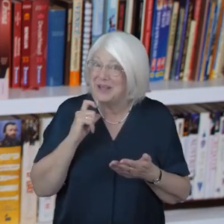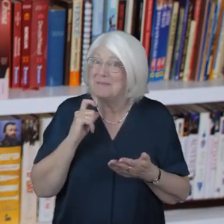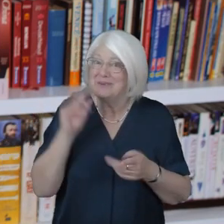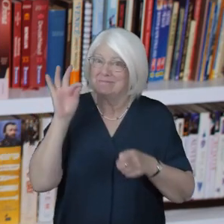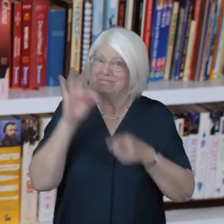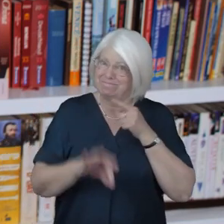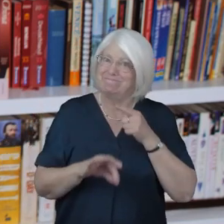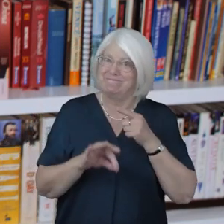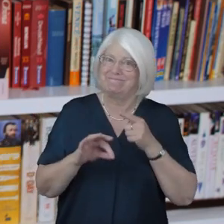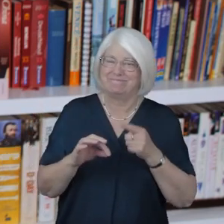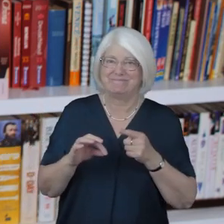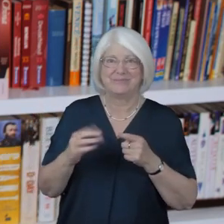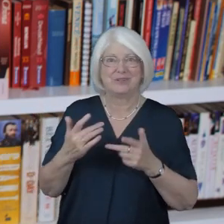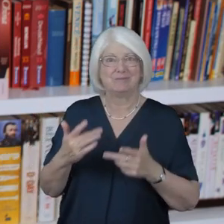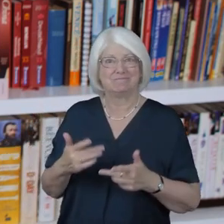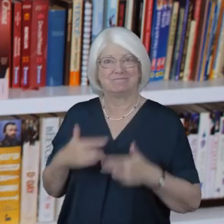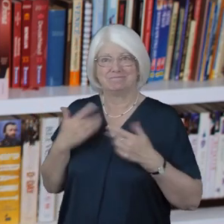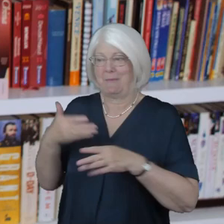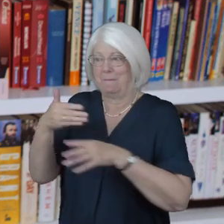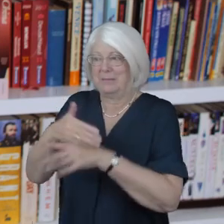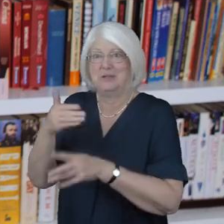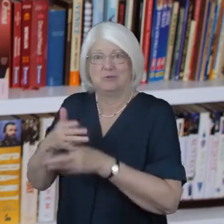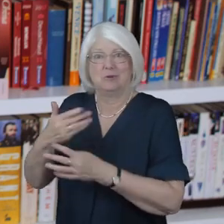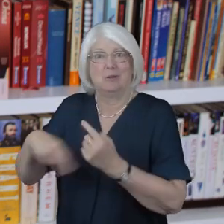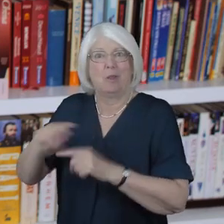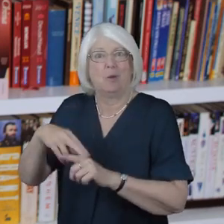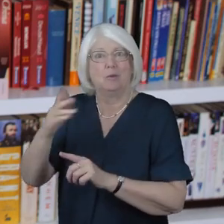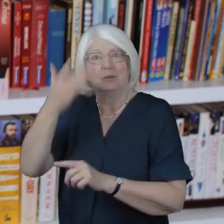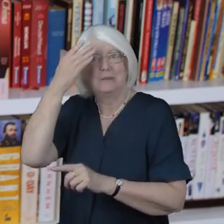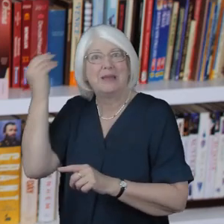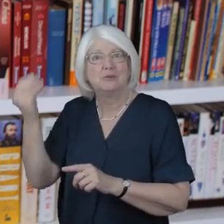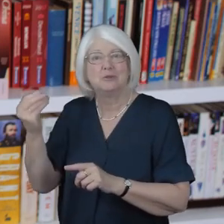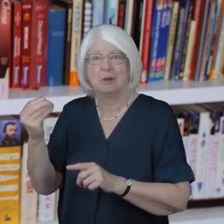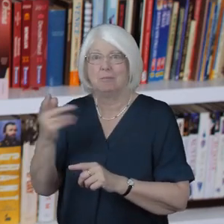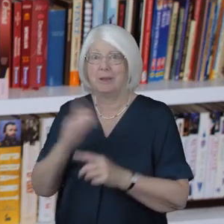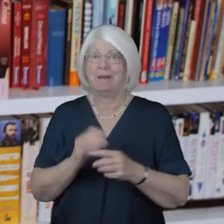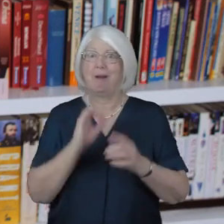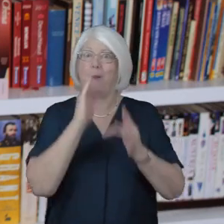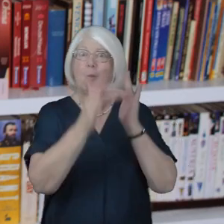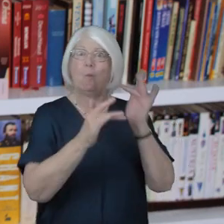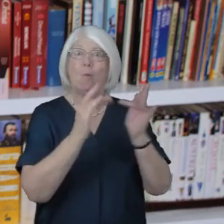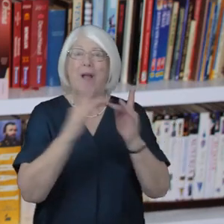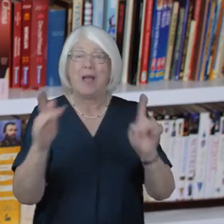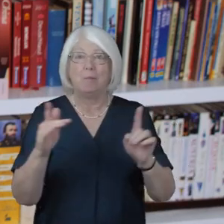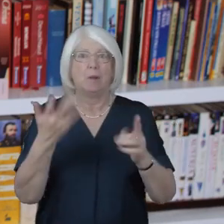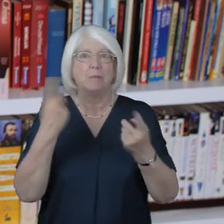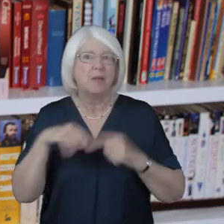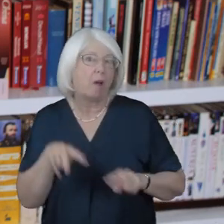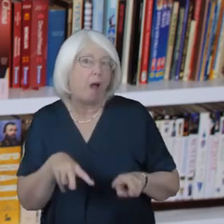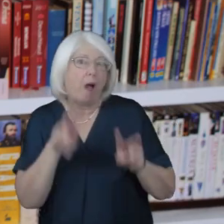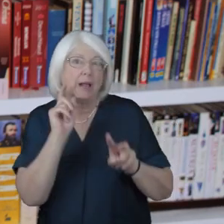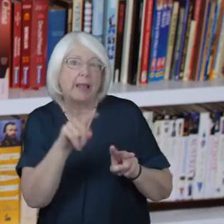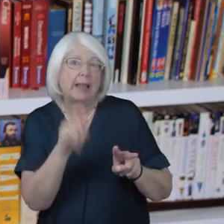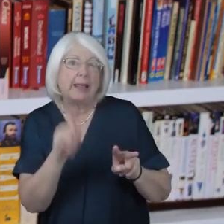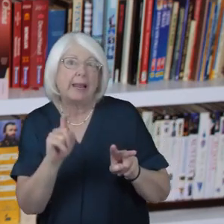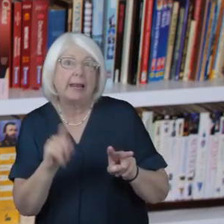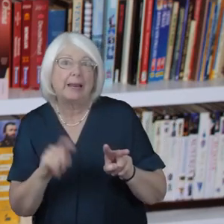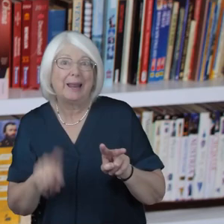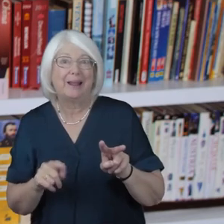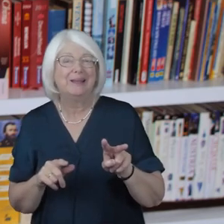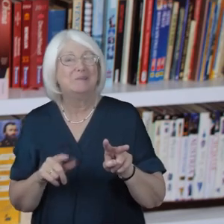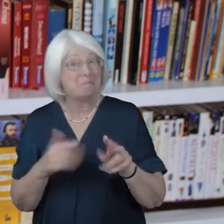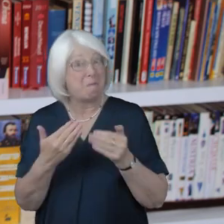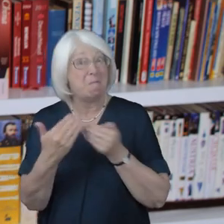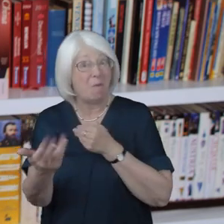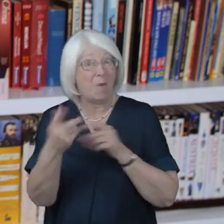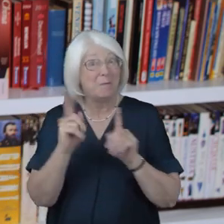since they've appeared on the web she's being viewed by many more people than she'd ever have reached by visiting the dementia wing of her local